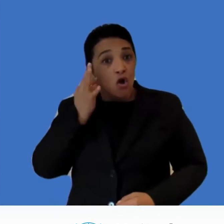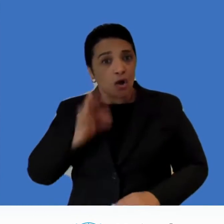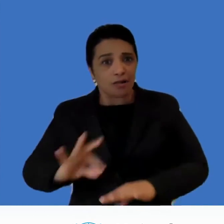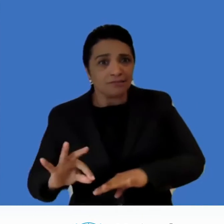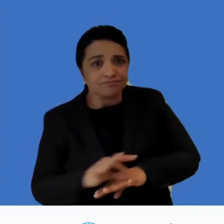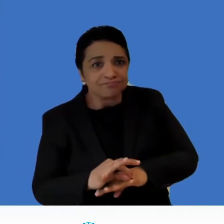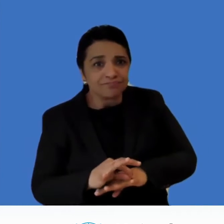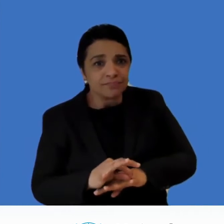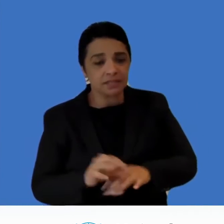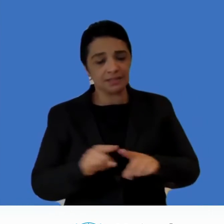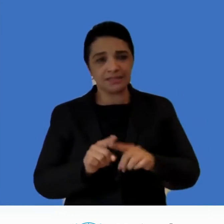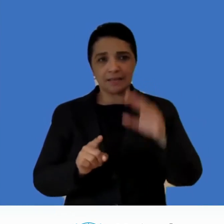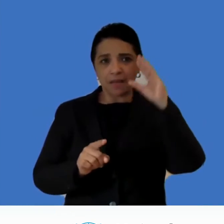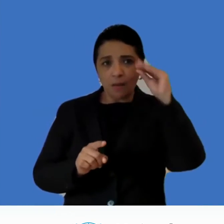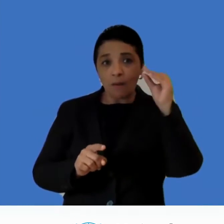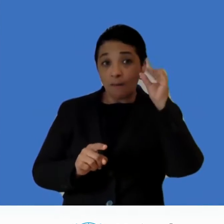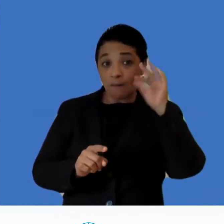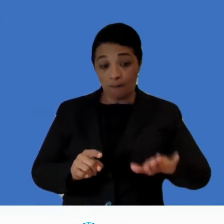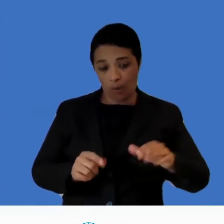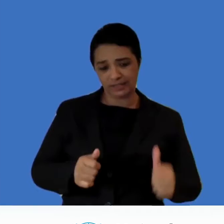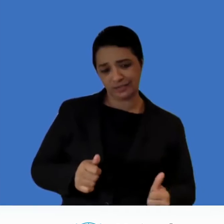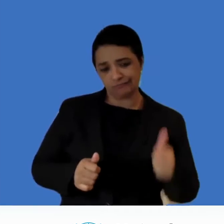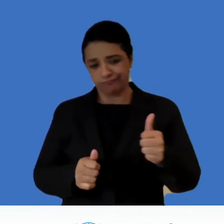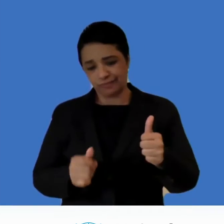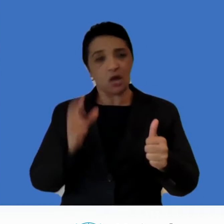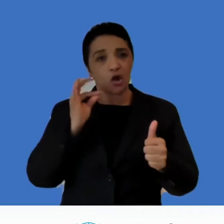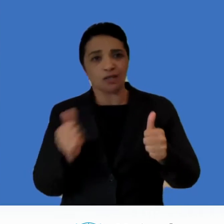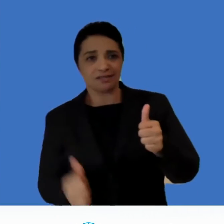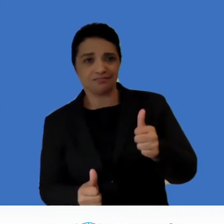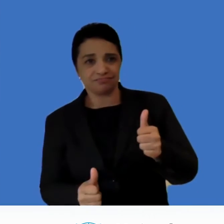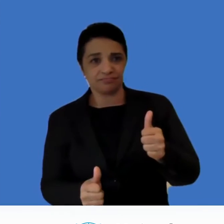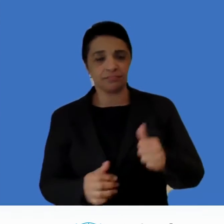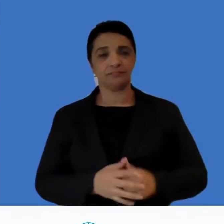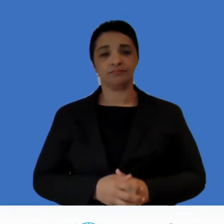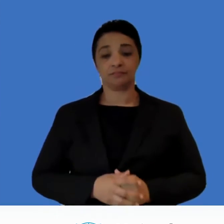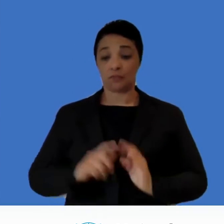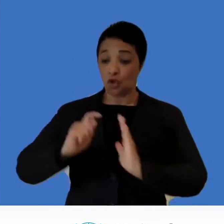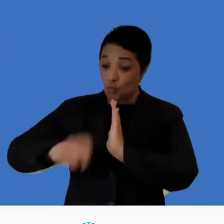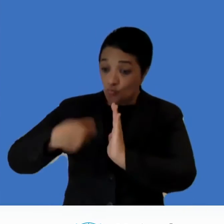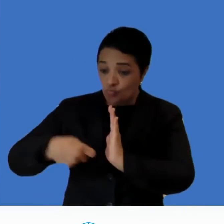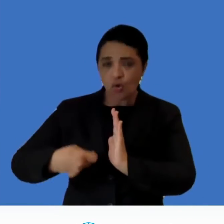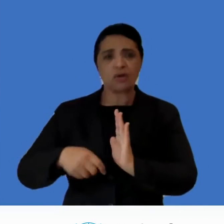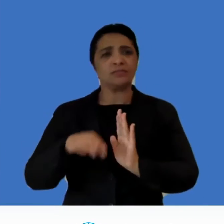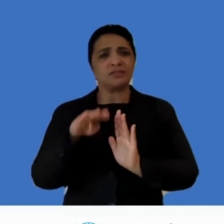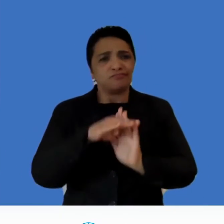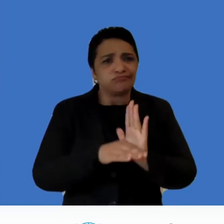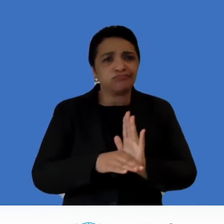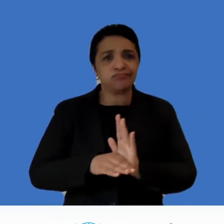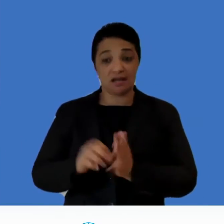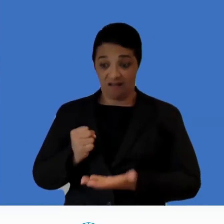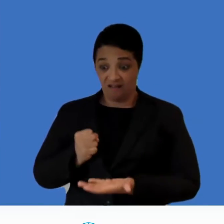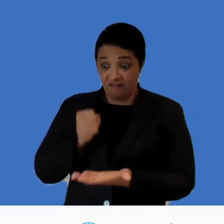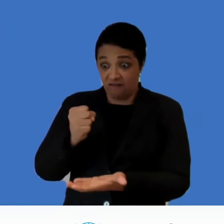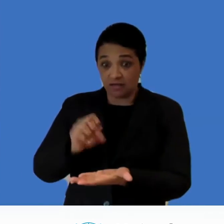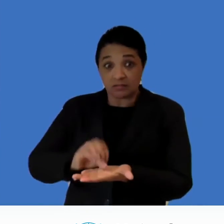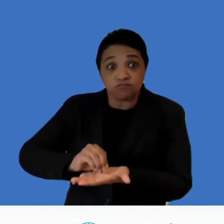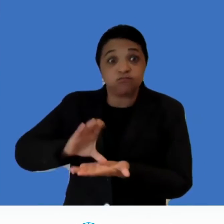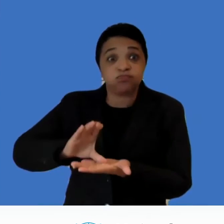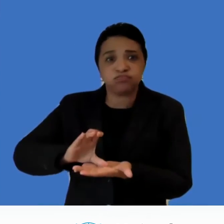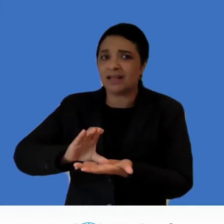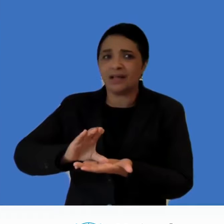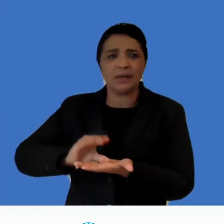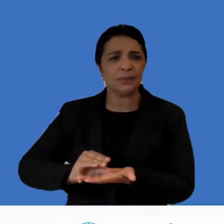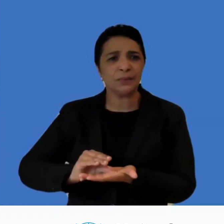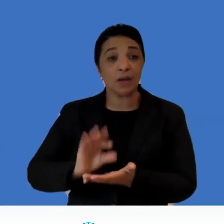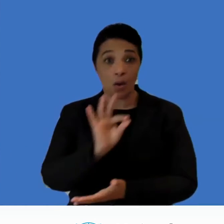many social factors our programs and interventions are not being funded because of a lack of recognition for their